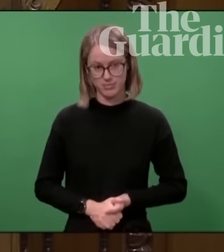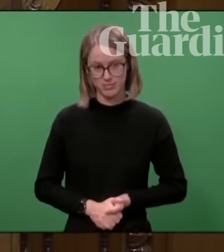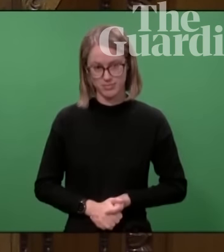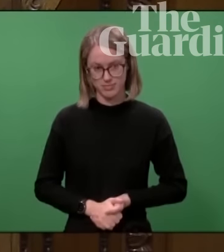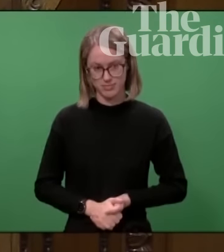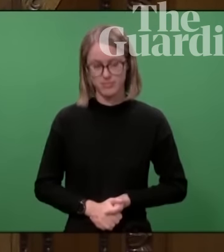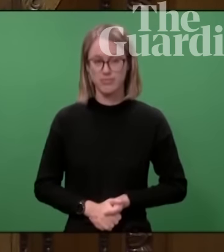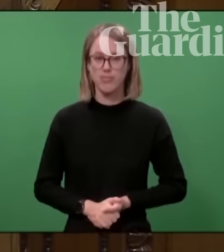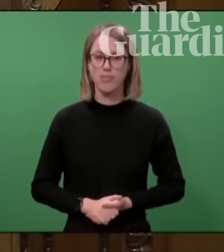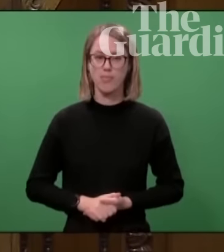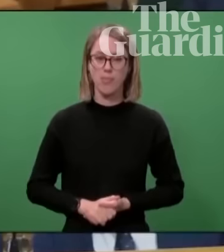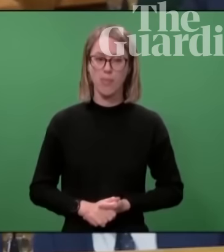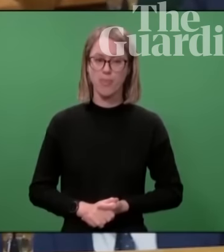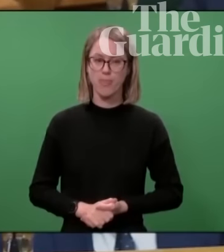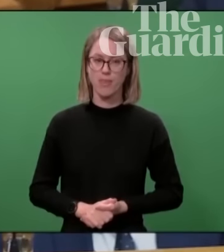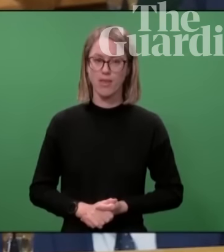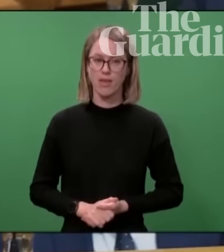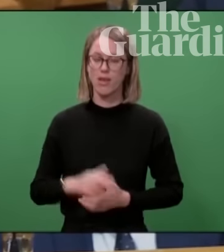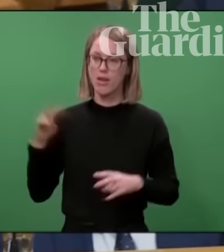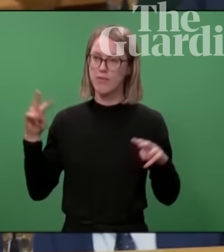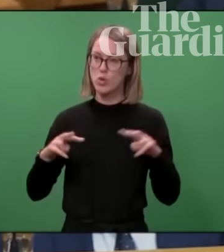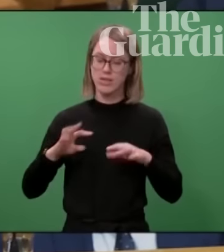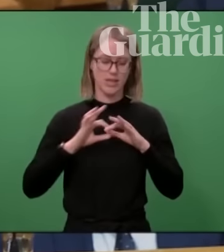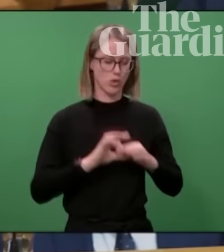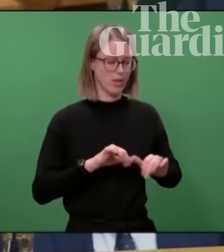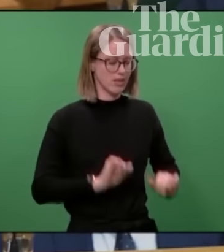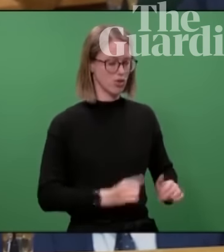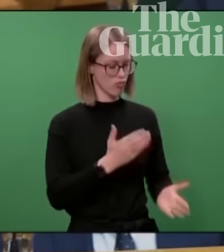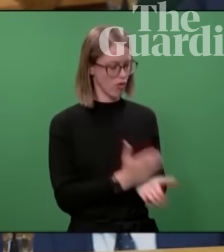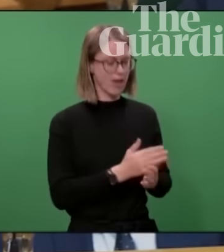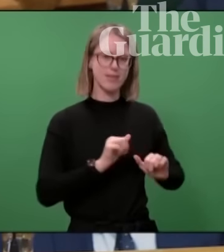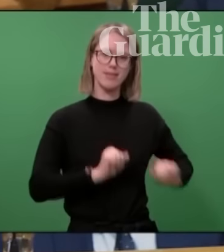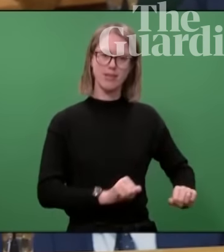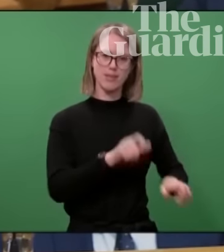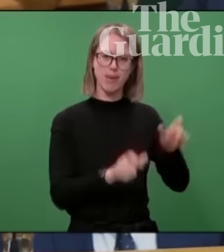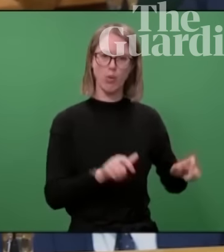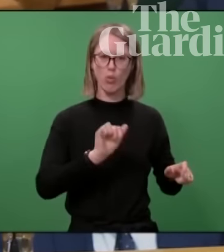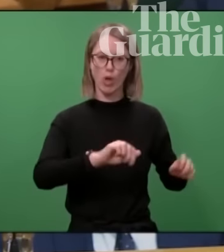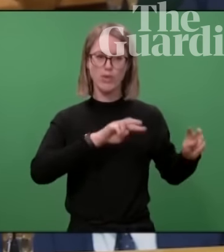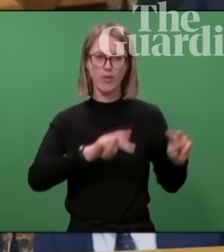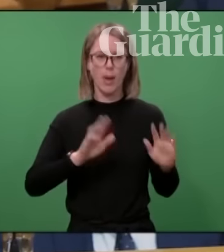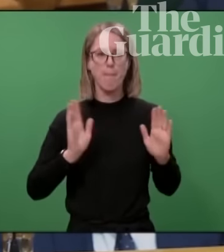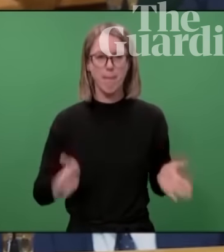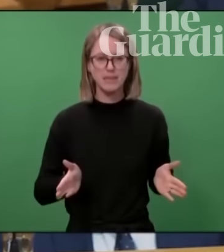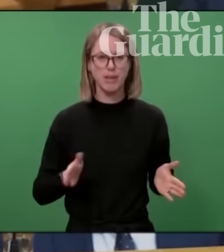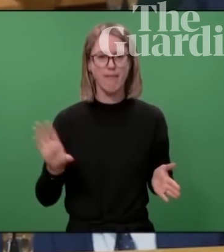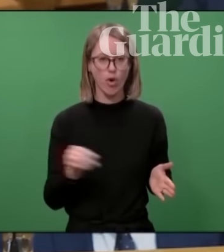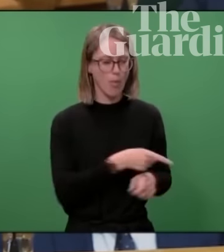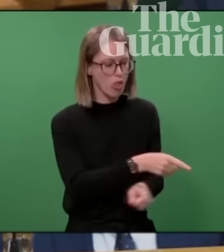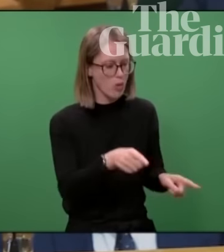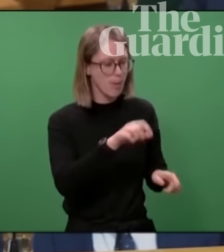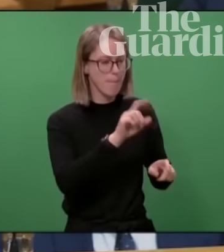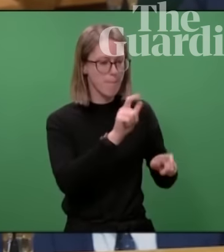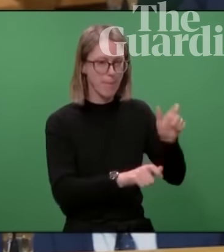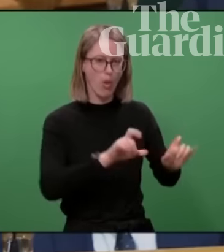When it comes to views of Indigenous rights and Indigenous peoples, those views must be from those Indigenous peoples